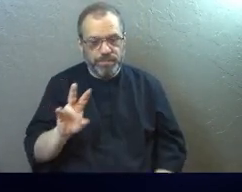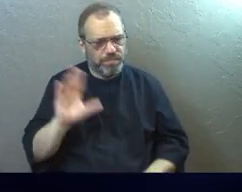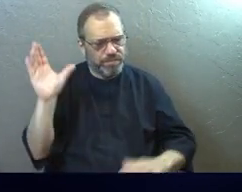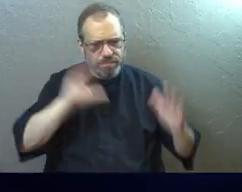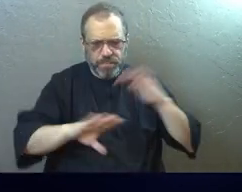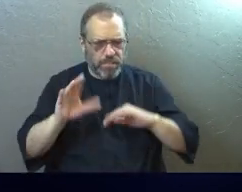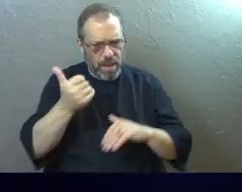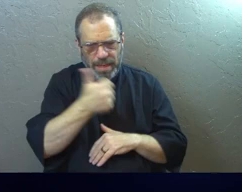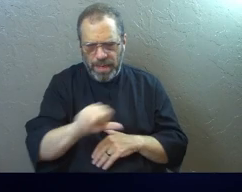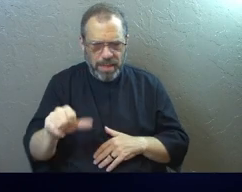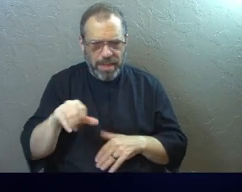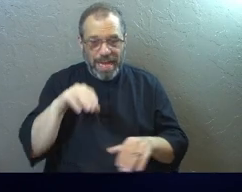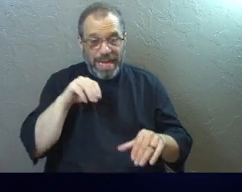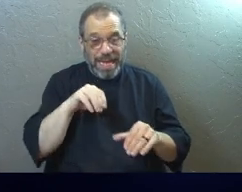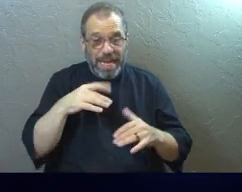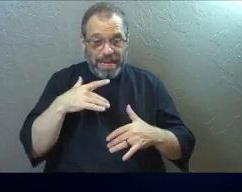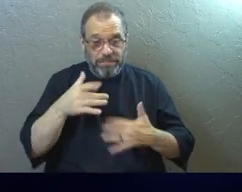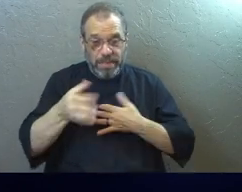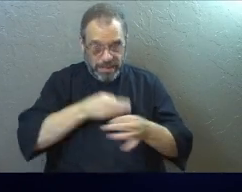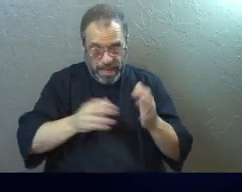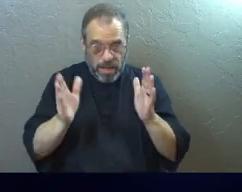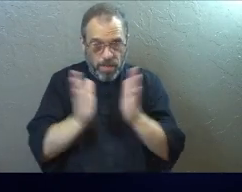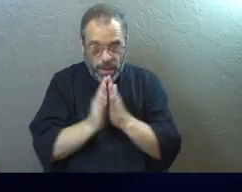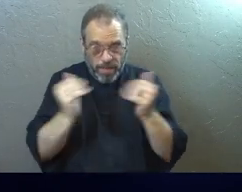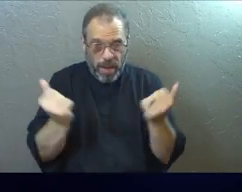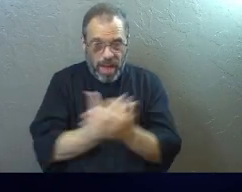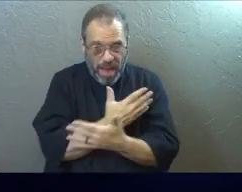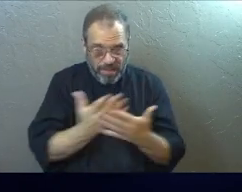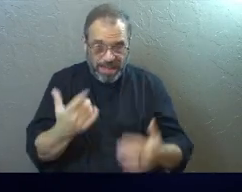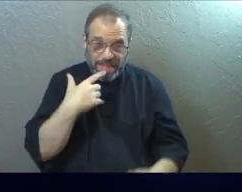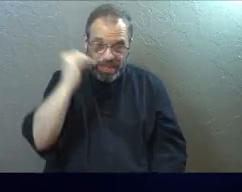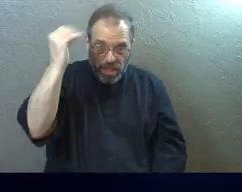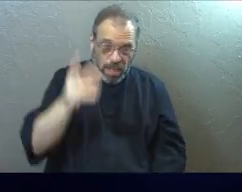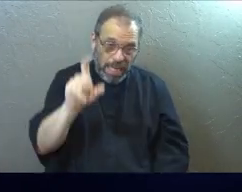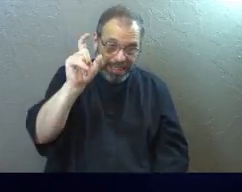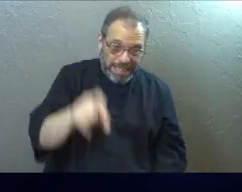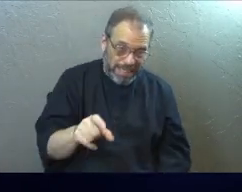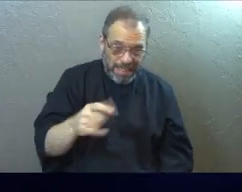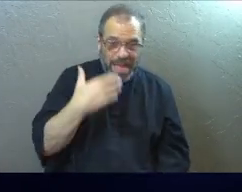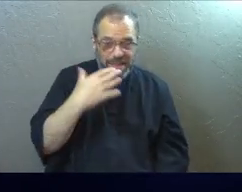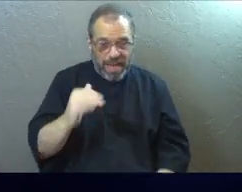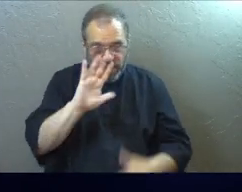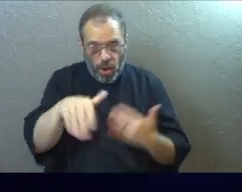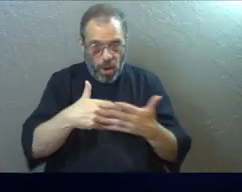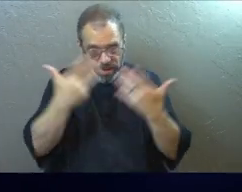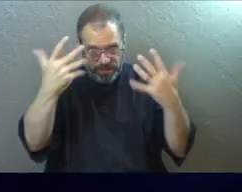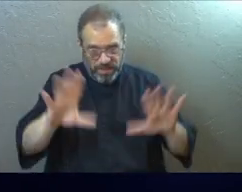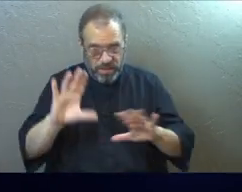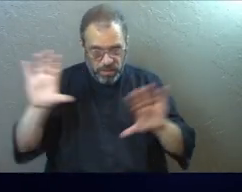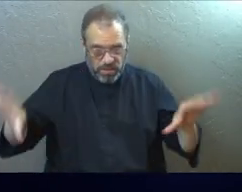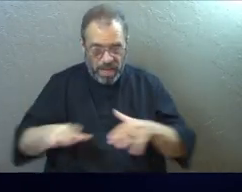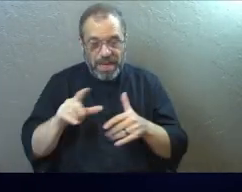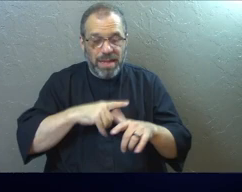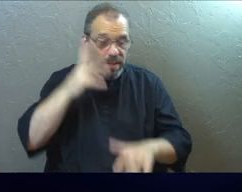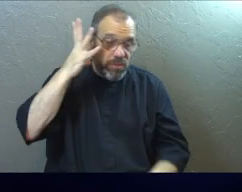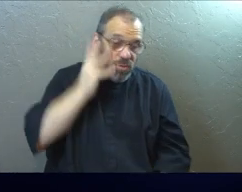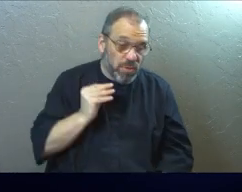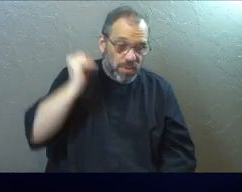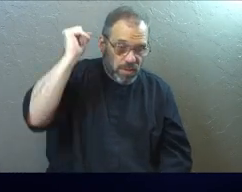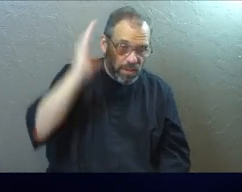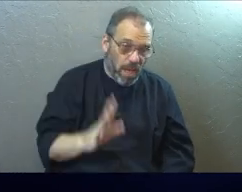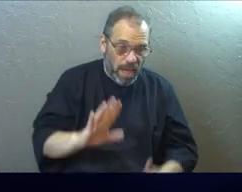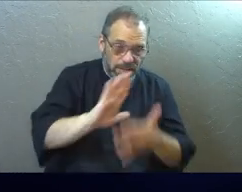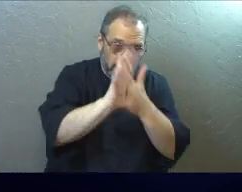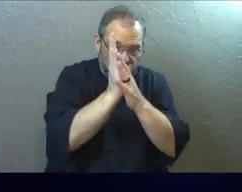Don't worry about anything. Instead, pray about everything. Tell God what you need and thank him for all he has done. Then you will experience